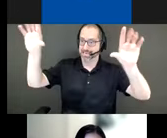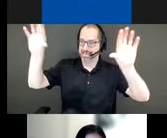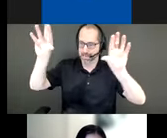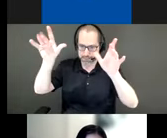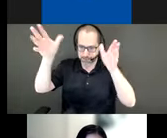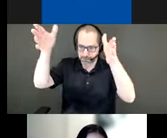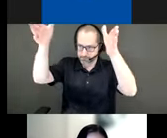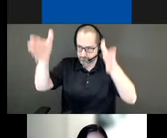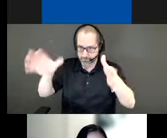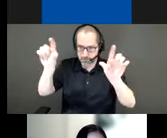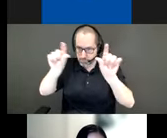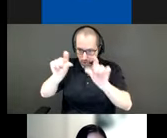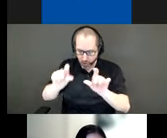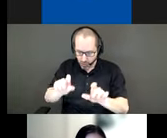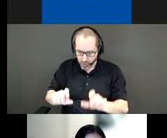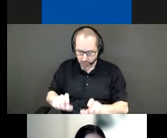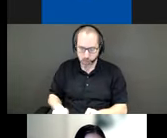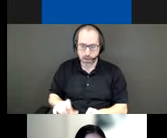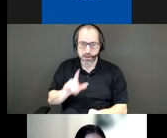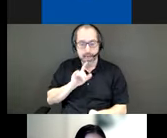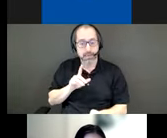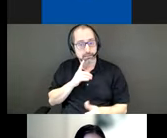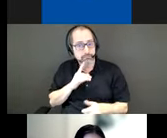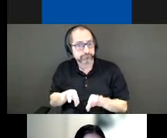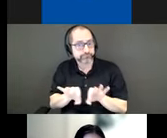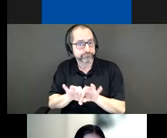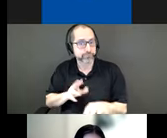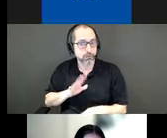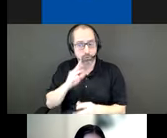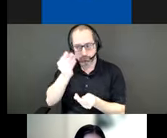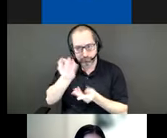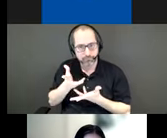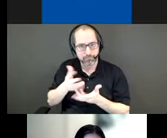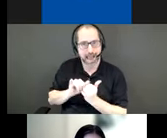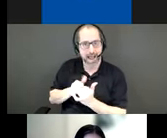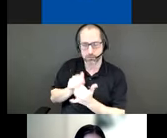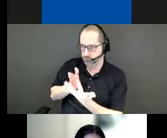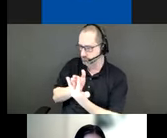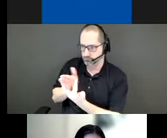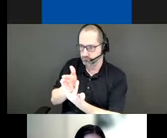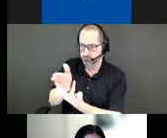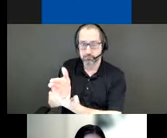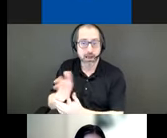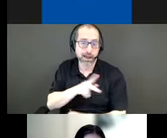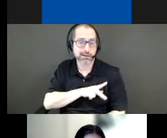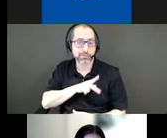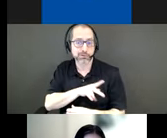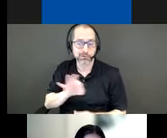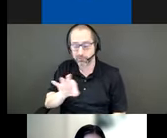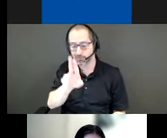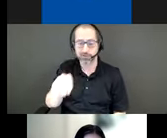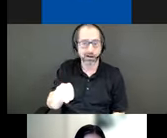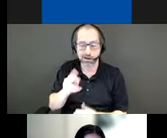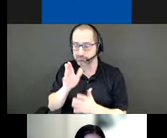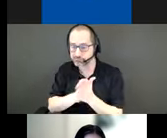framework that allows us to provide both informative and practical wayfinding as well as personal whimsical crowdsourced storytelling